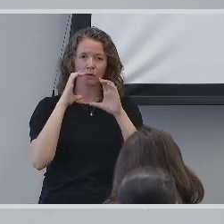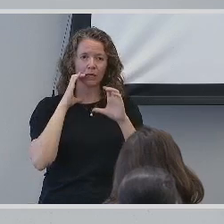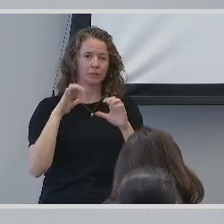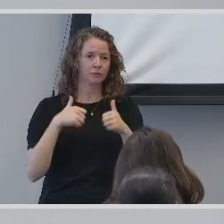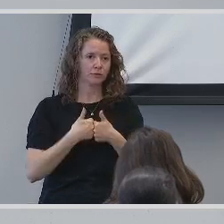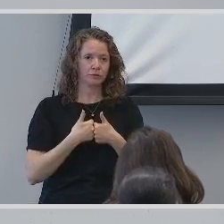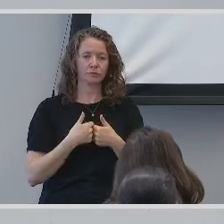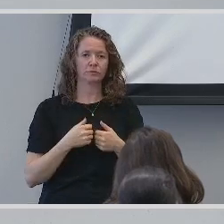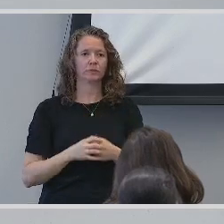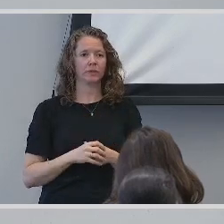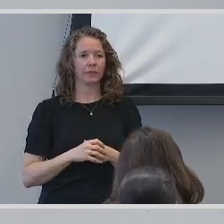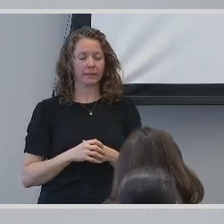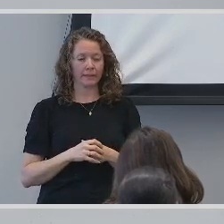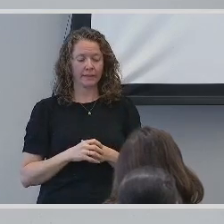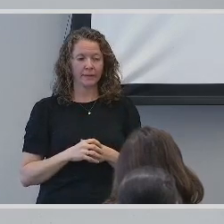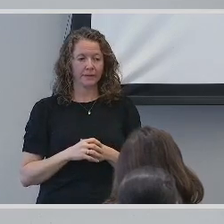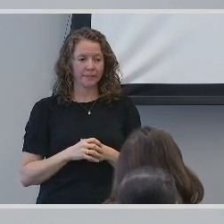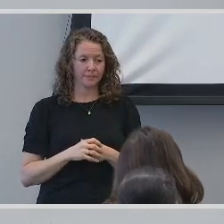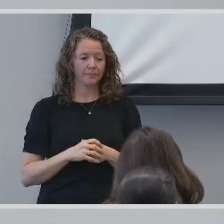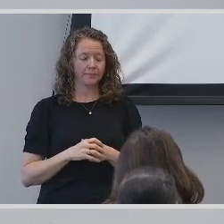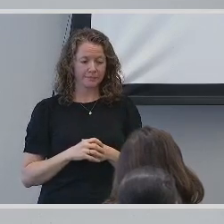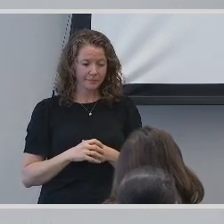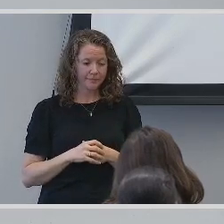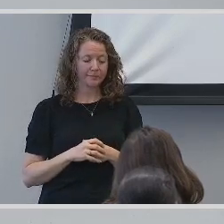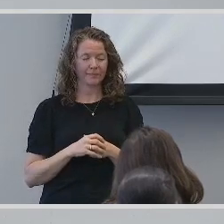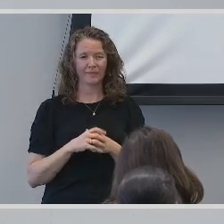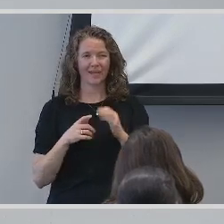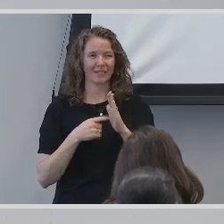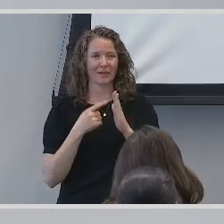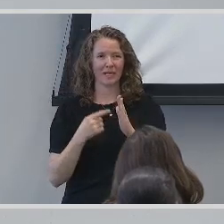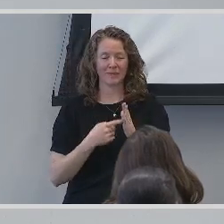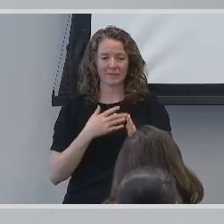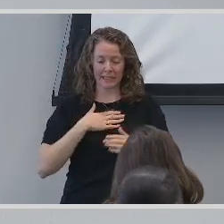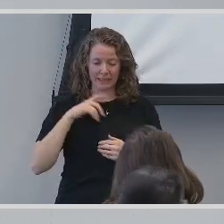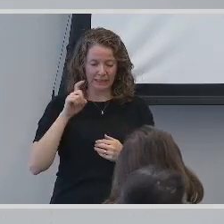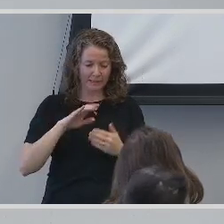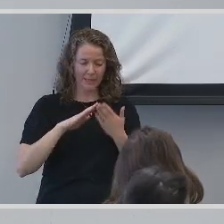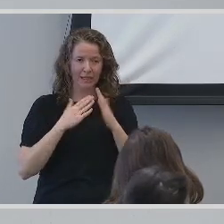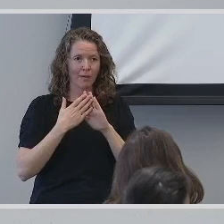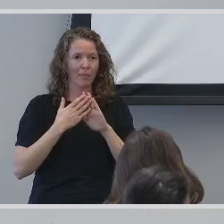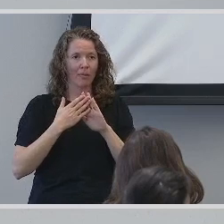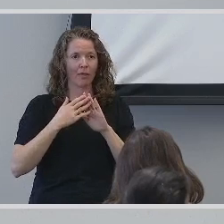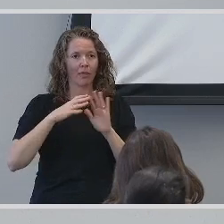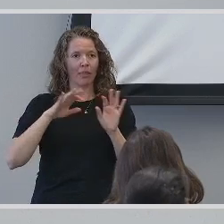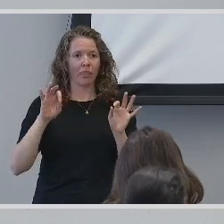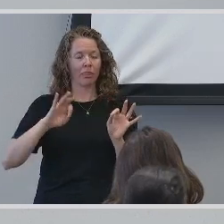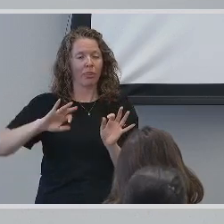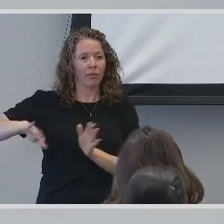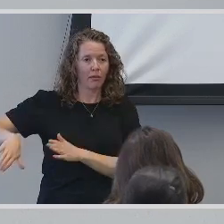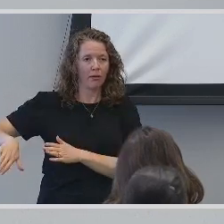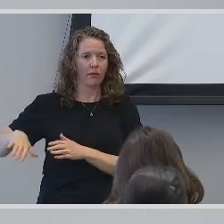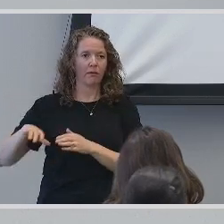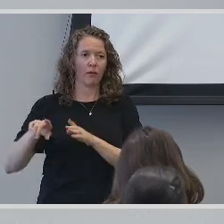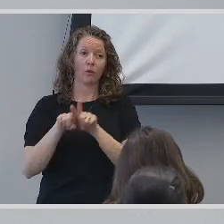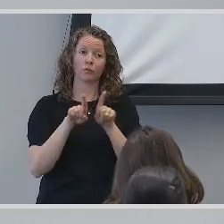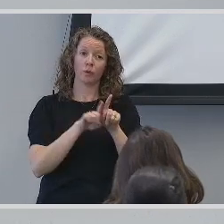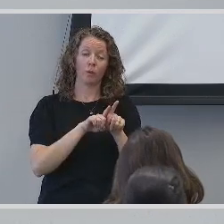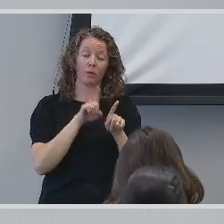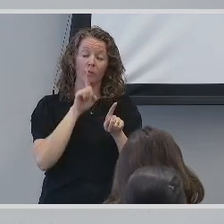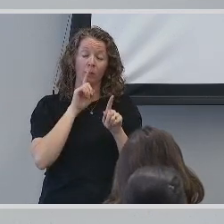someone rushed past me, seemingly indifferent to my needs. Additionally, I encountered instances of discrimination.